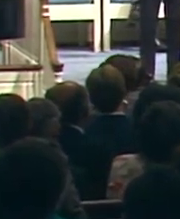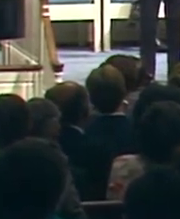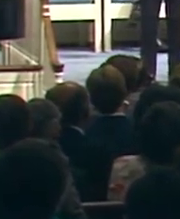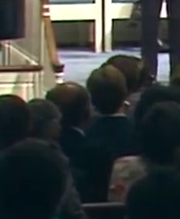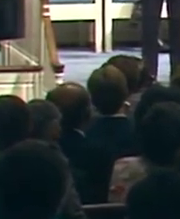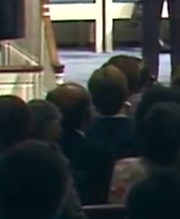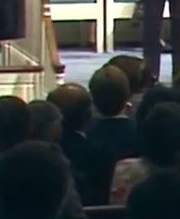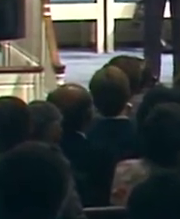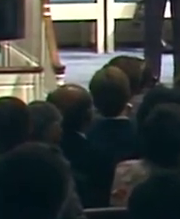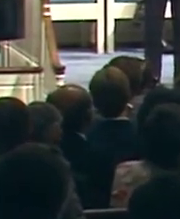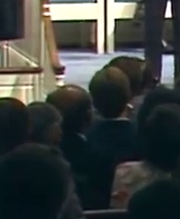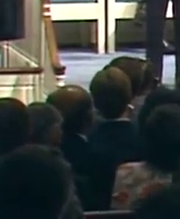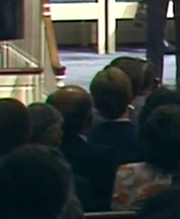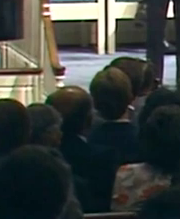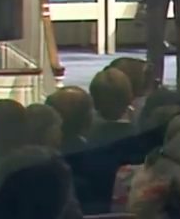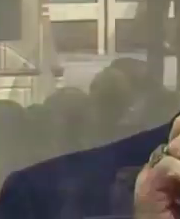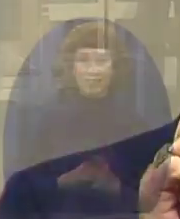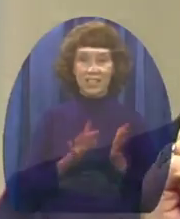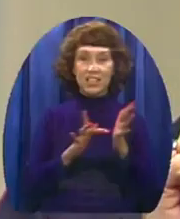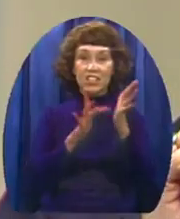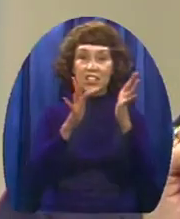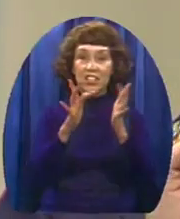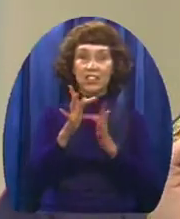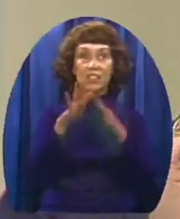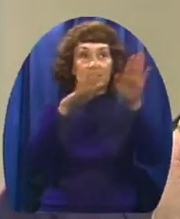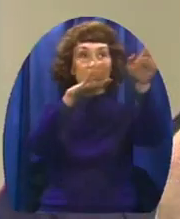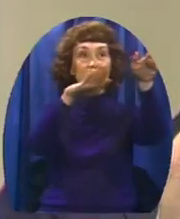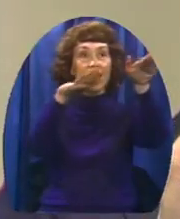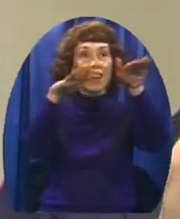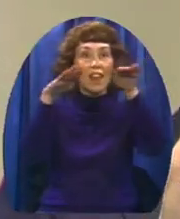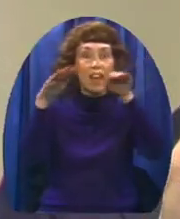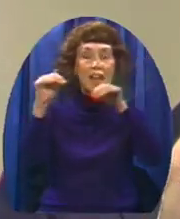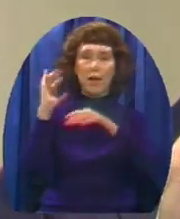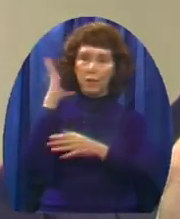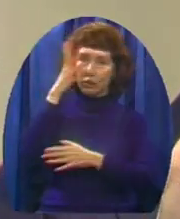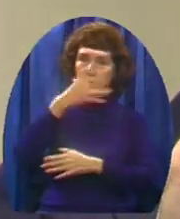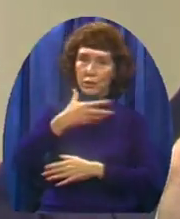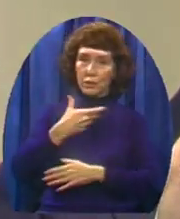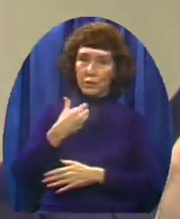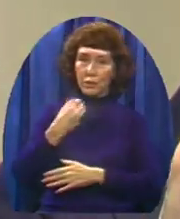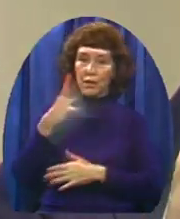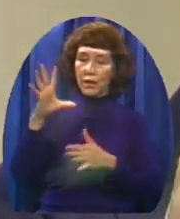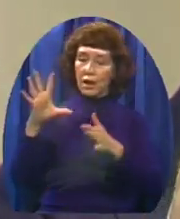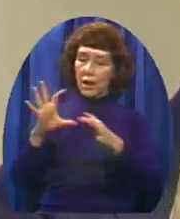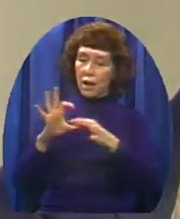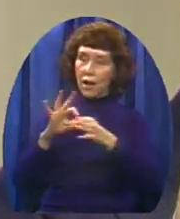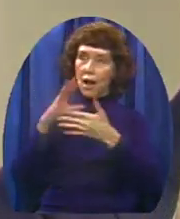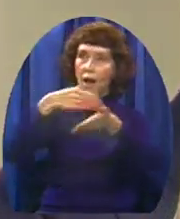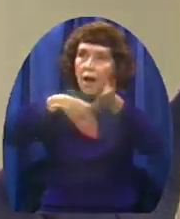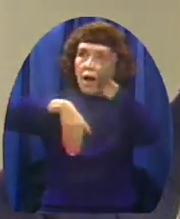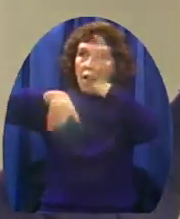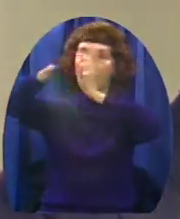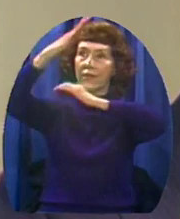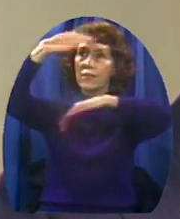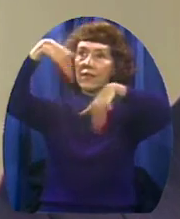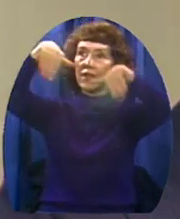He left the splendor of heaven